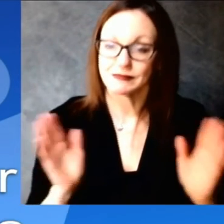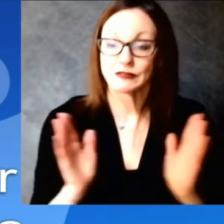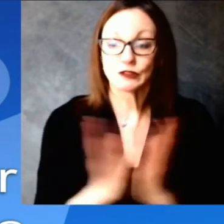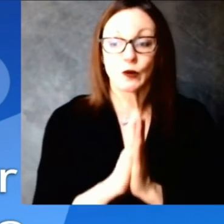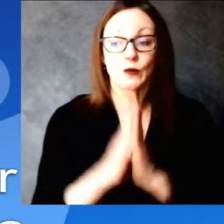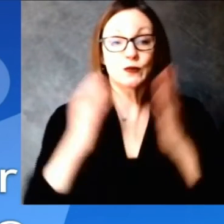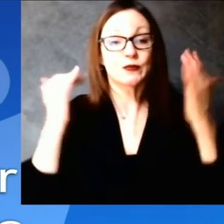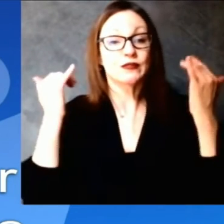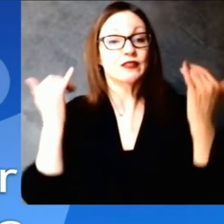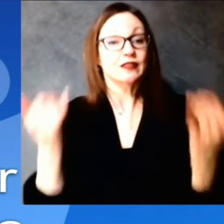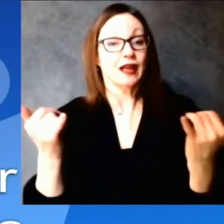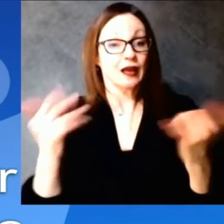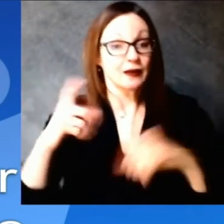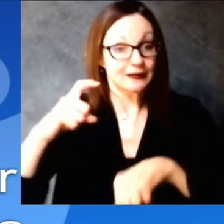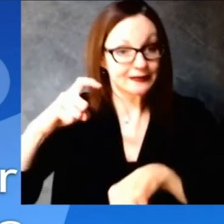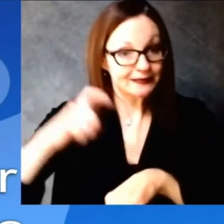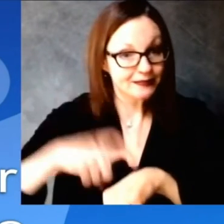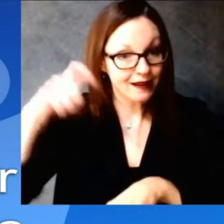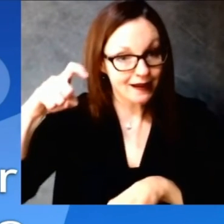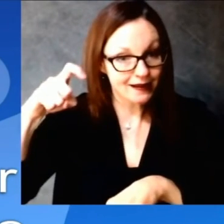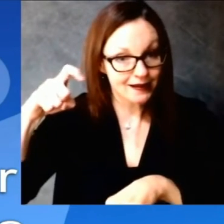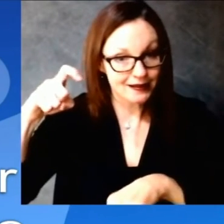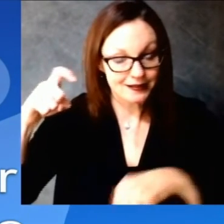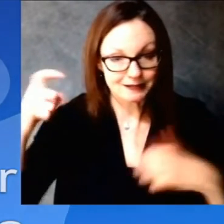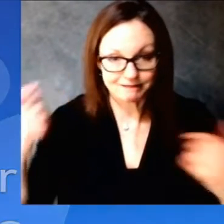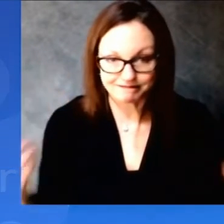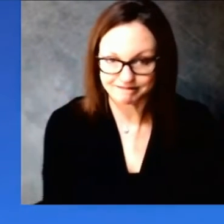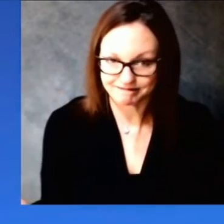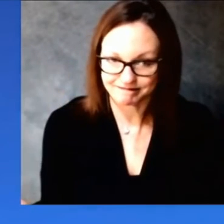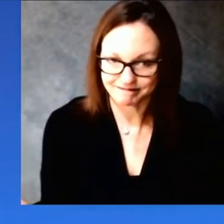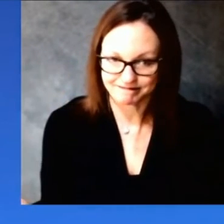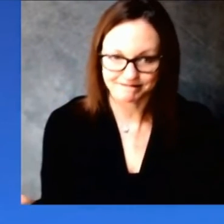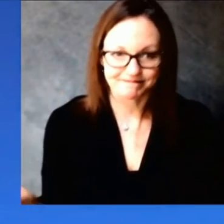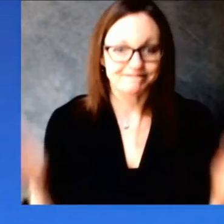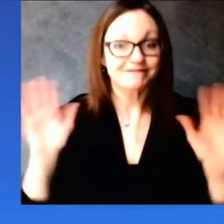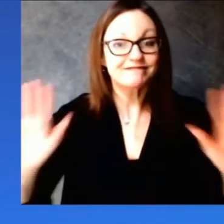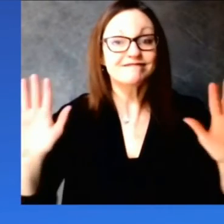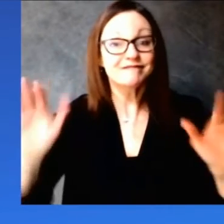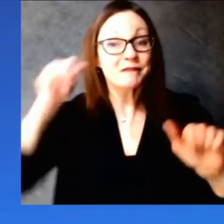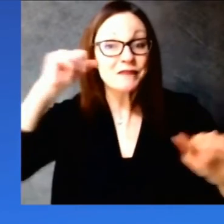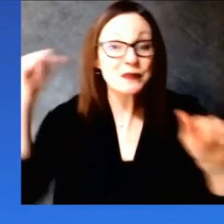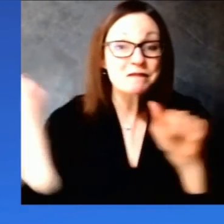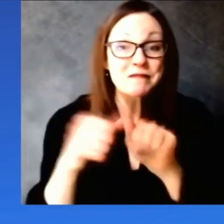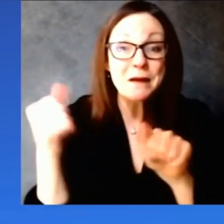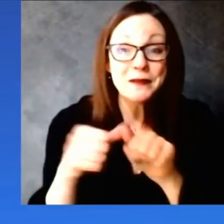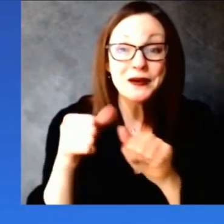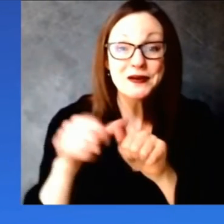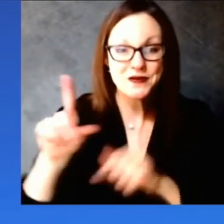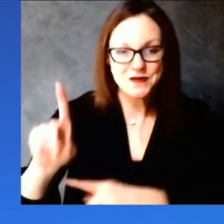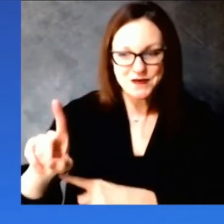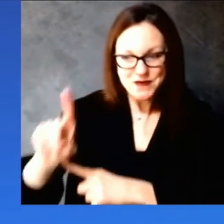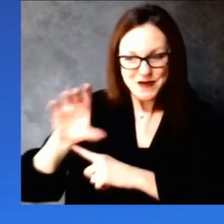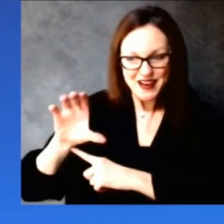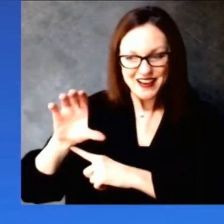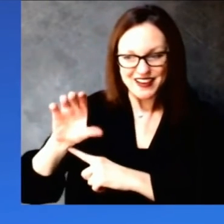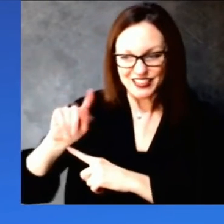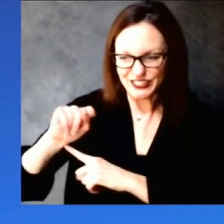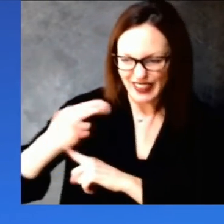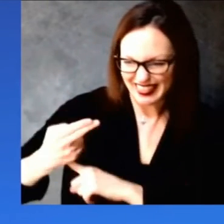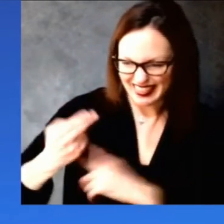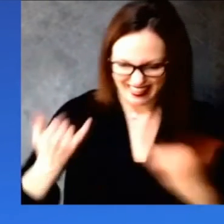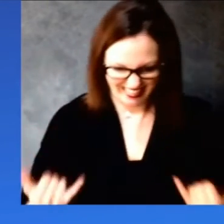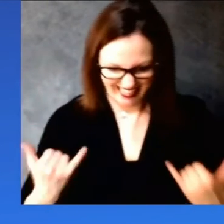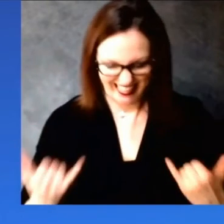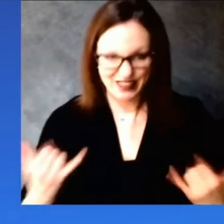our 100th briefing since the covet 19 pandemic began and briefings are one of the best ways we can make sure everyone